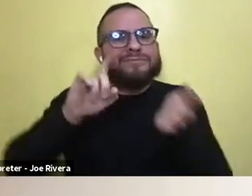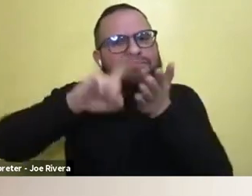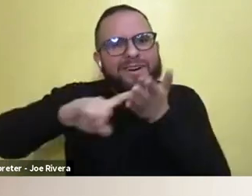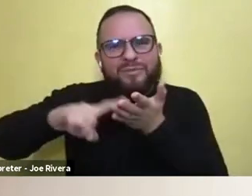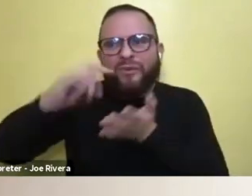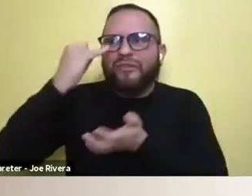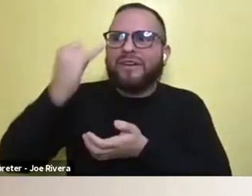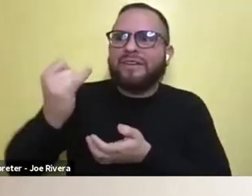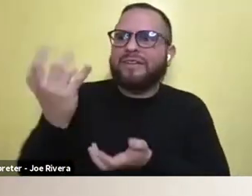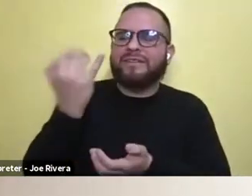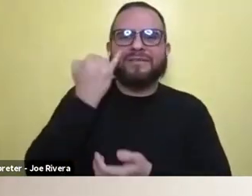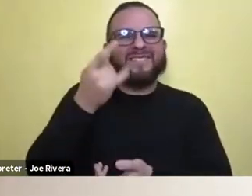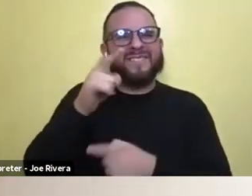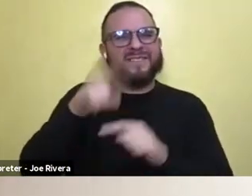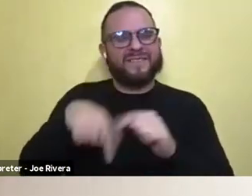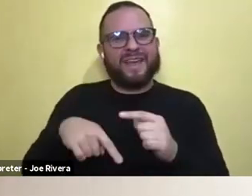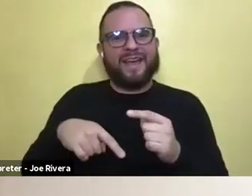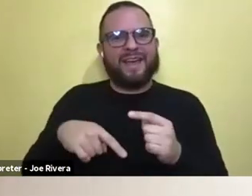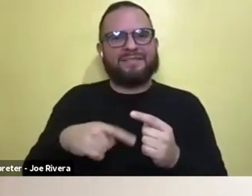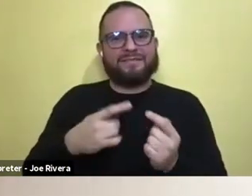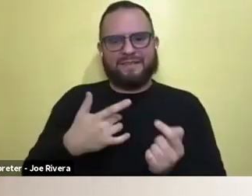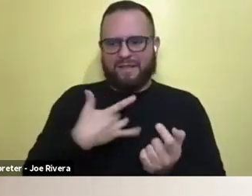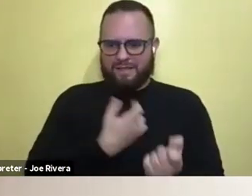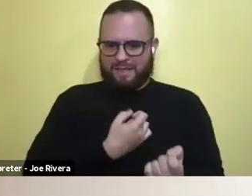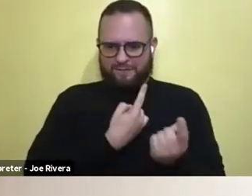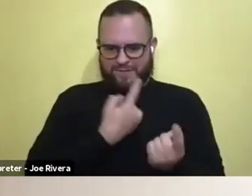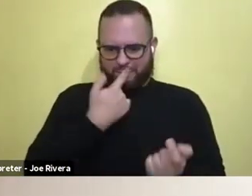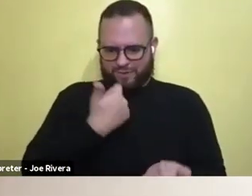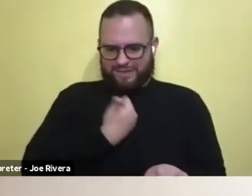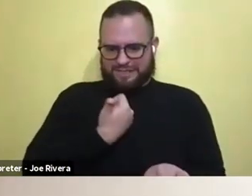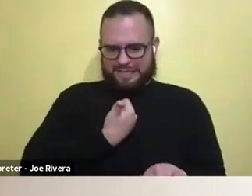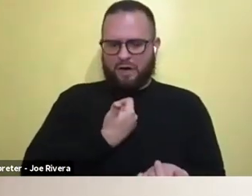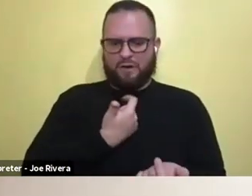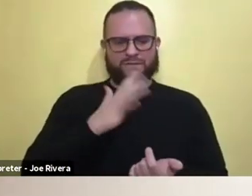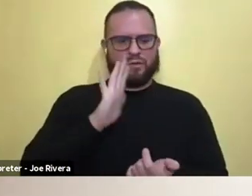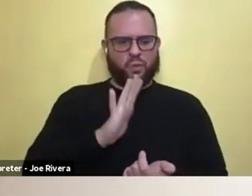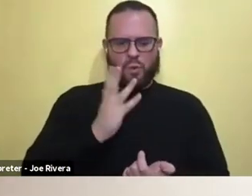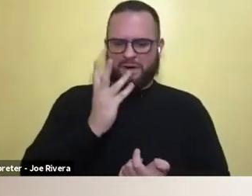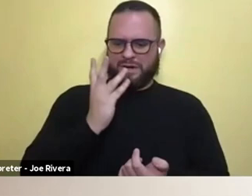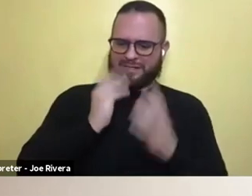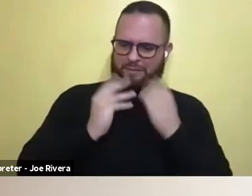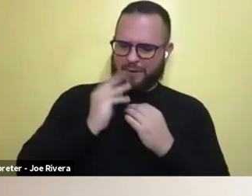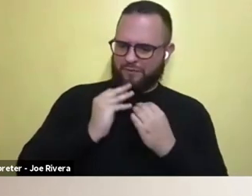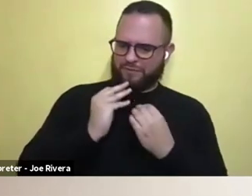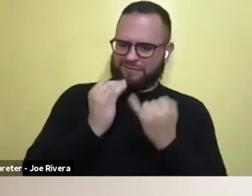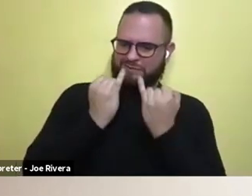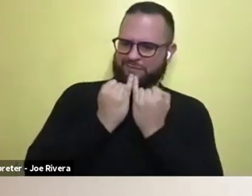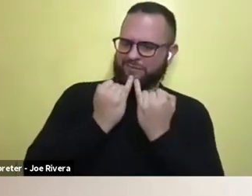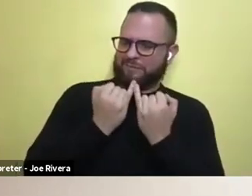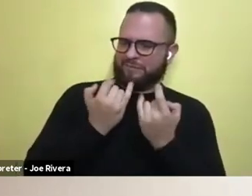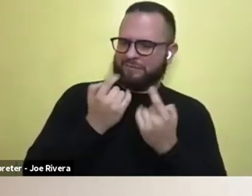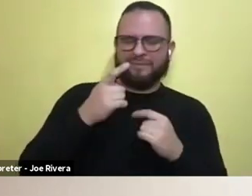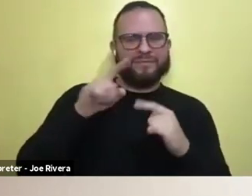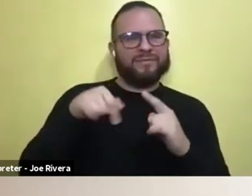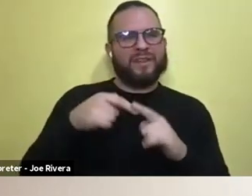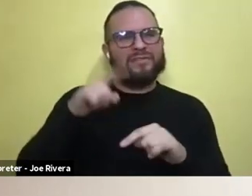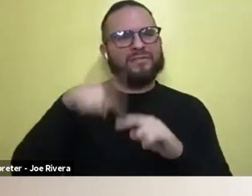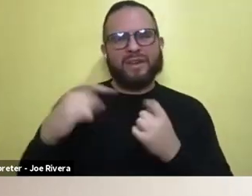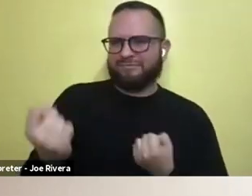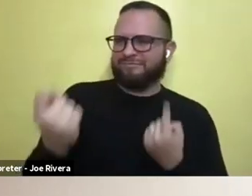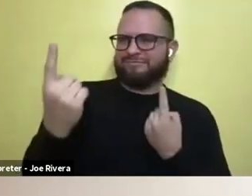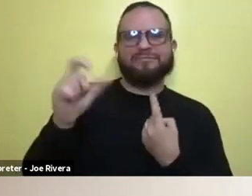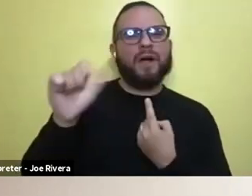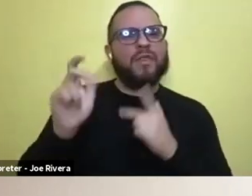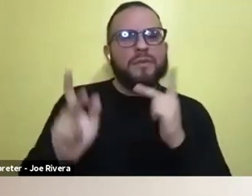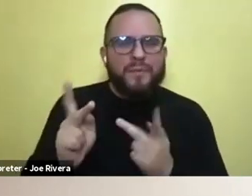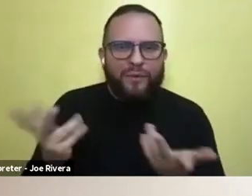if you can't have empathy for yourself, then, and things that you've been through, then you can't have empathy for other people. And if you can't have empathy for other people,